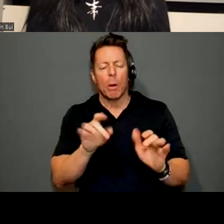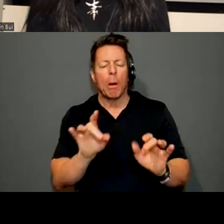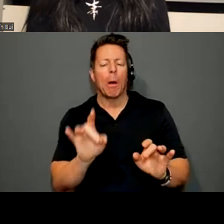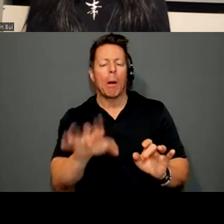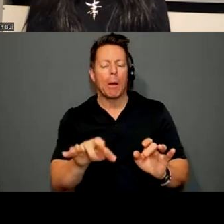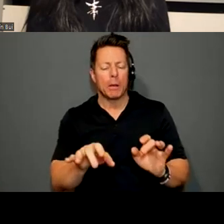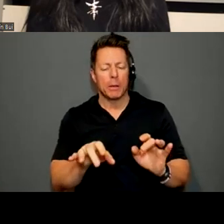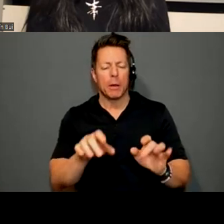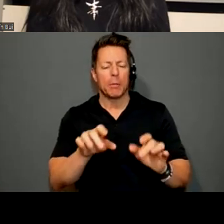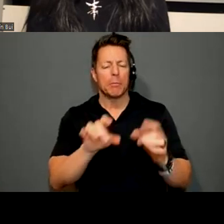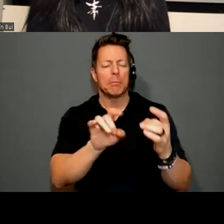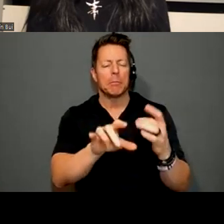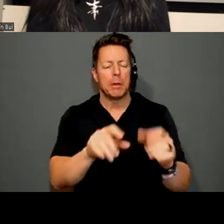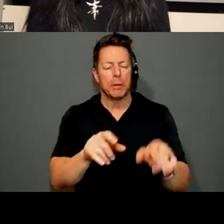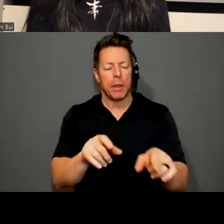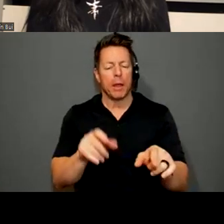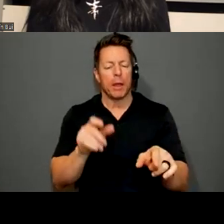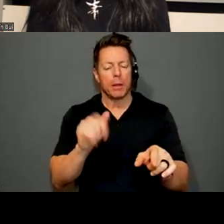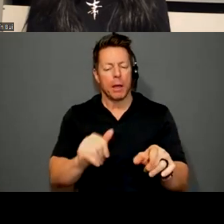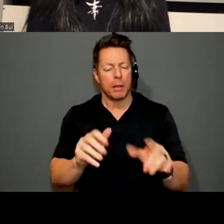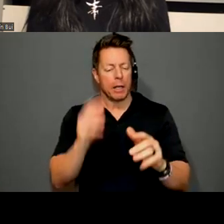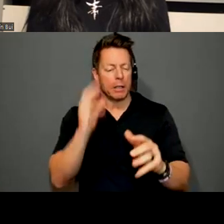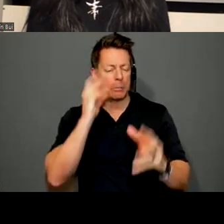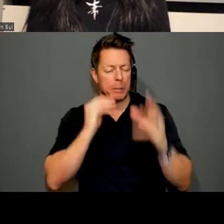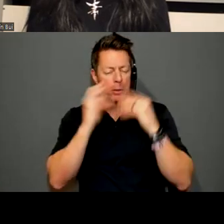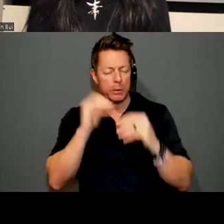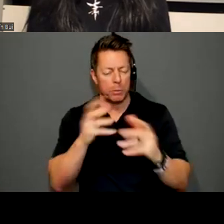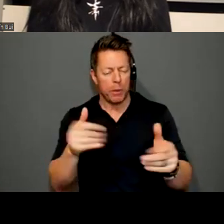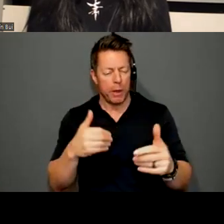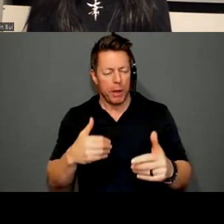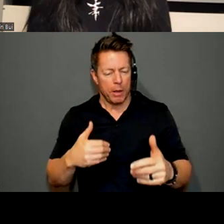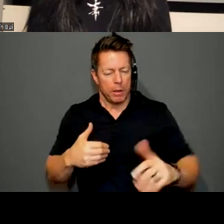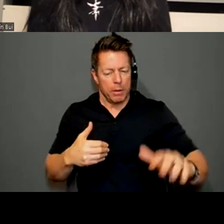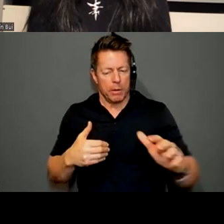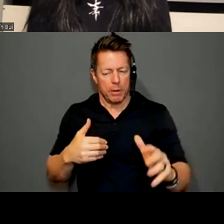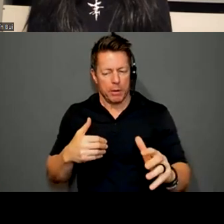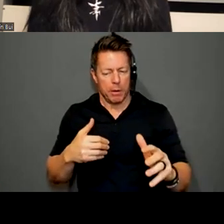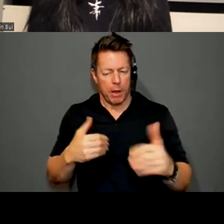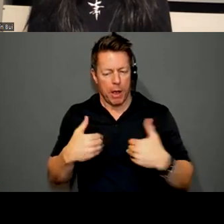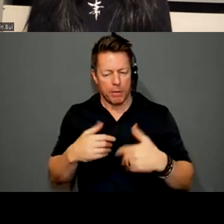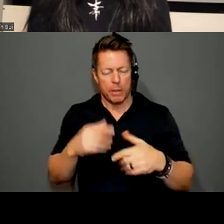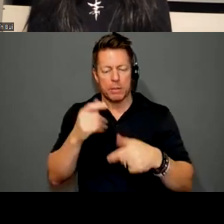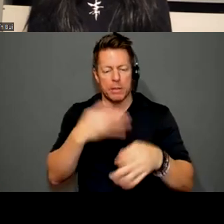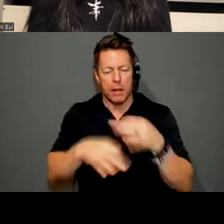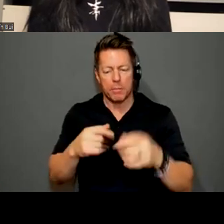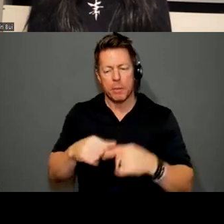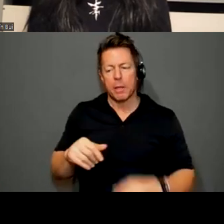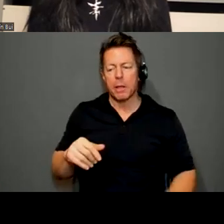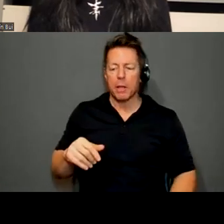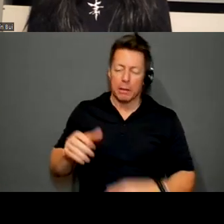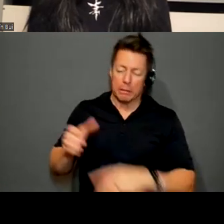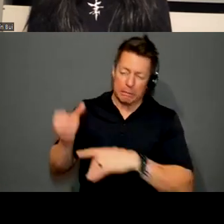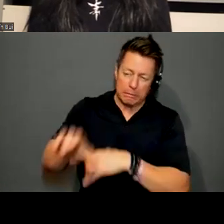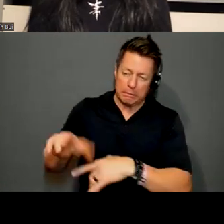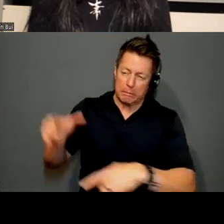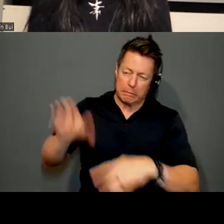going on a journey so they feel ownership over what they experience with the work, rather than me hitting them over the head or shoving something down